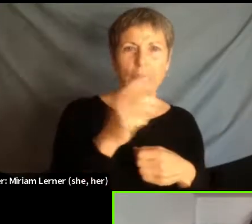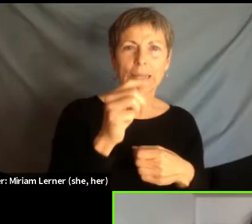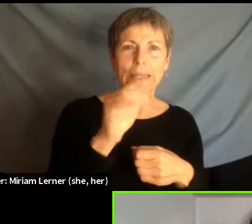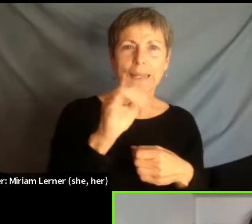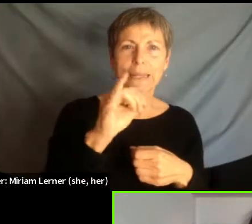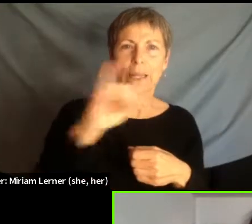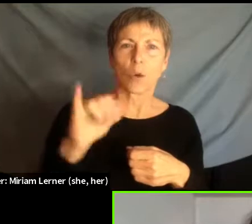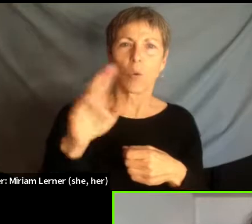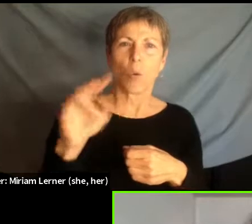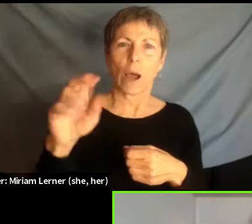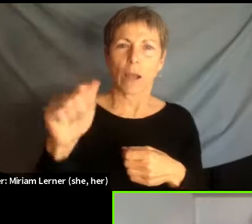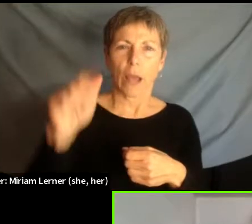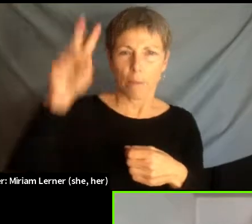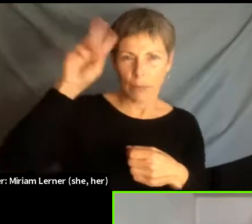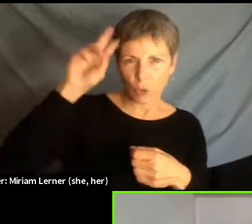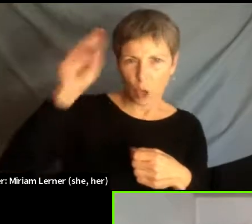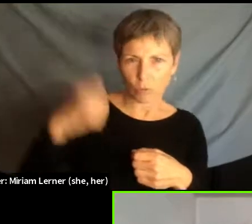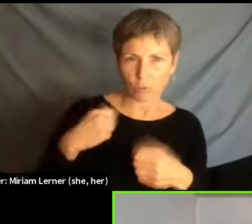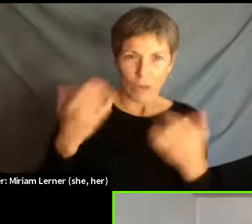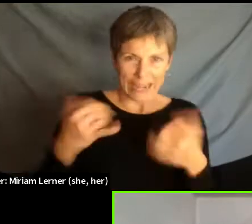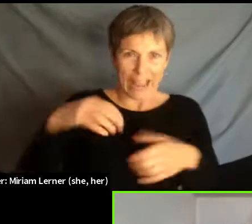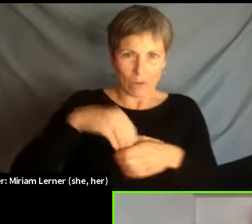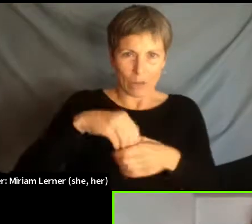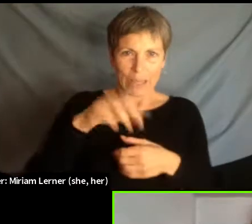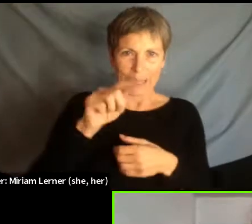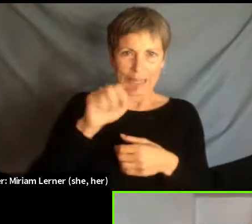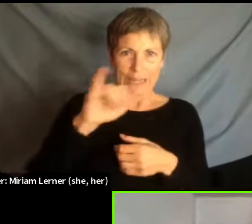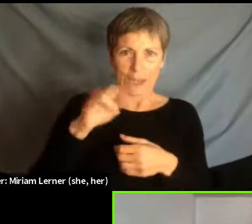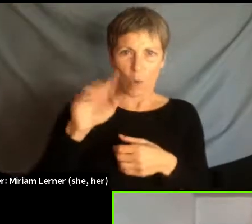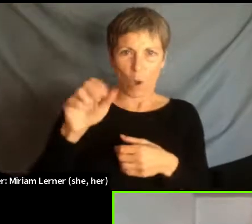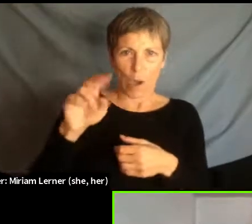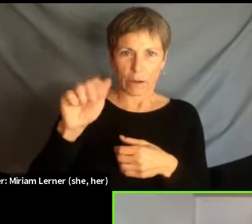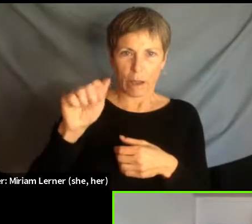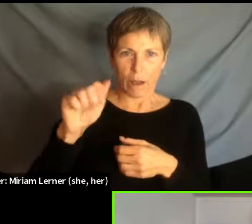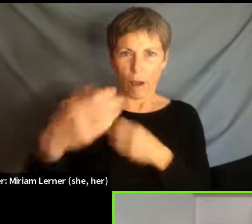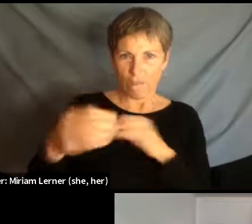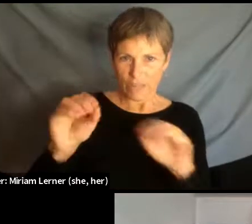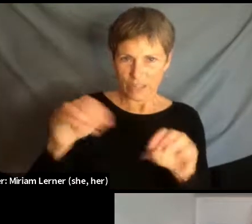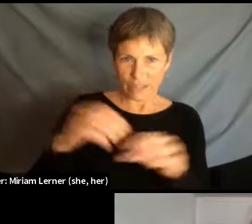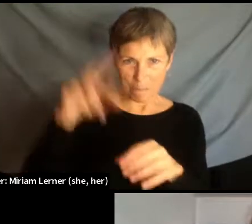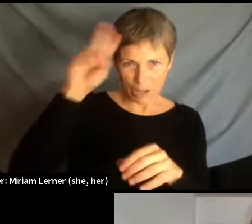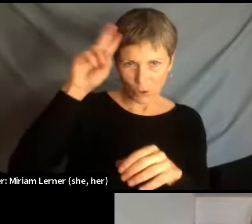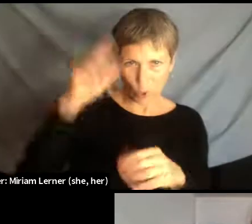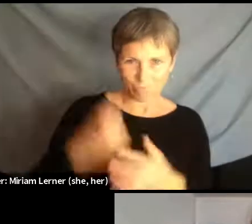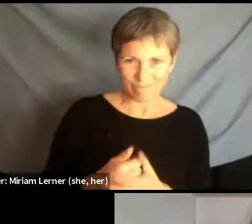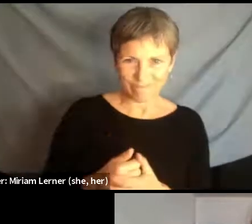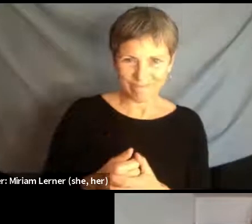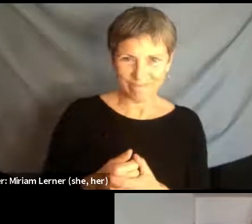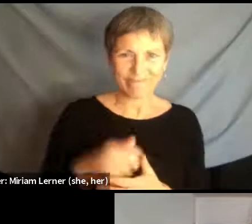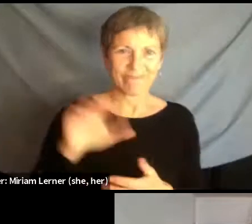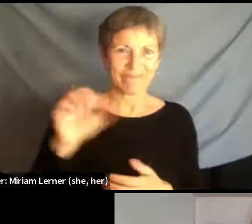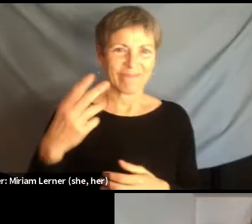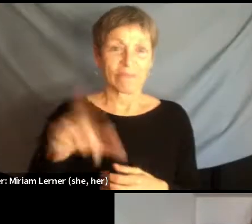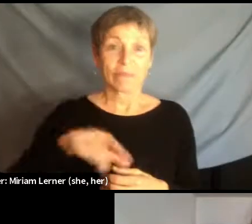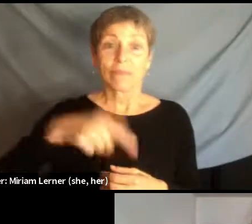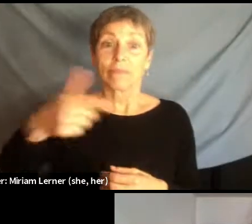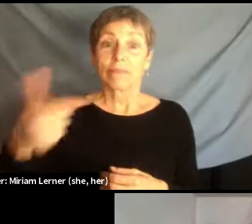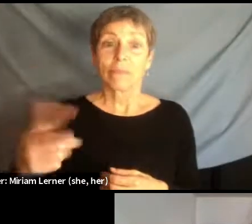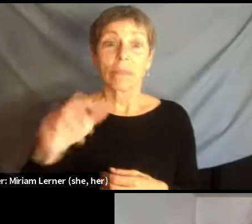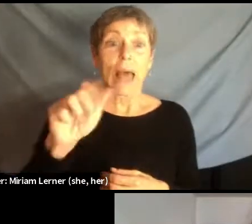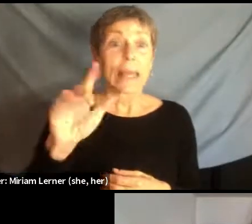I am in our Tijuana office. Sounds good. All right, and next, can we do Ali next?